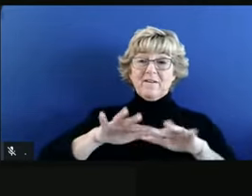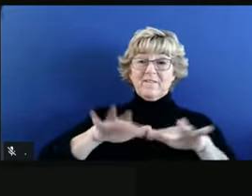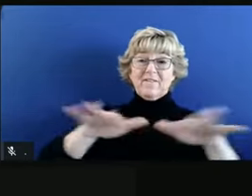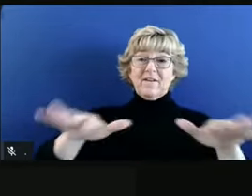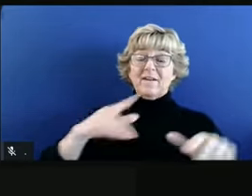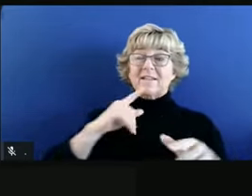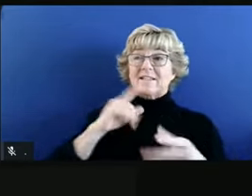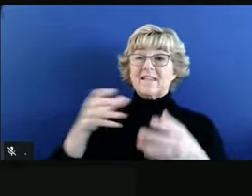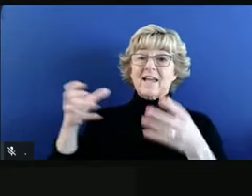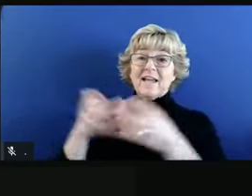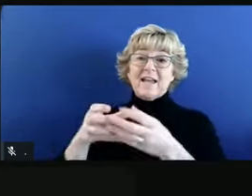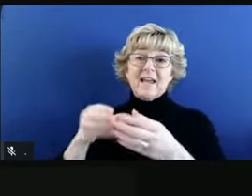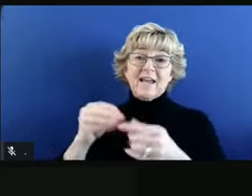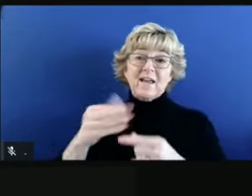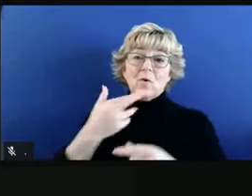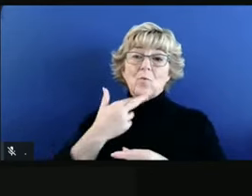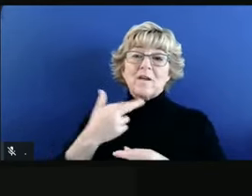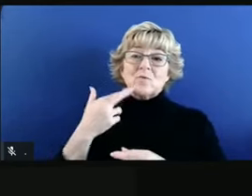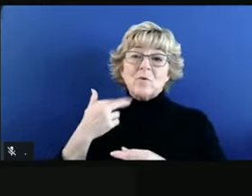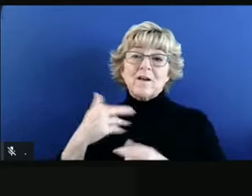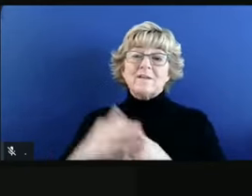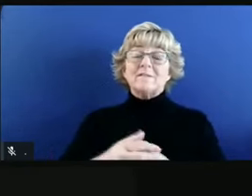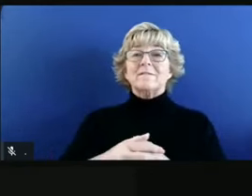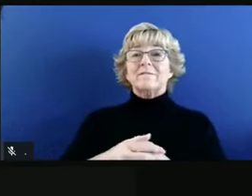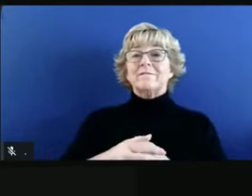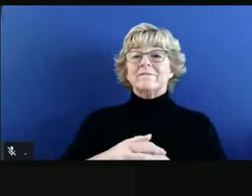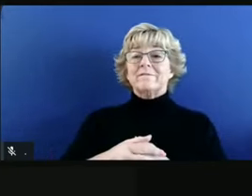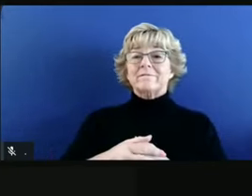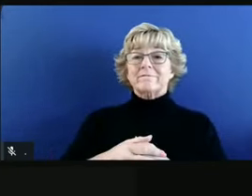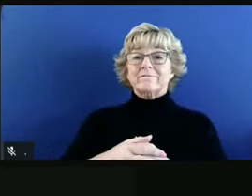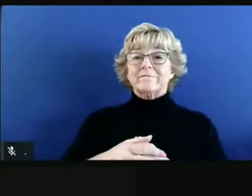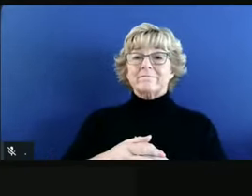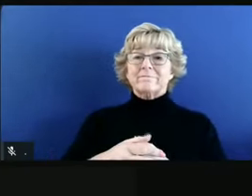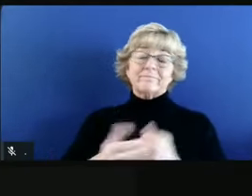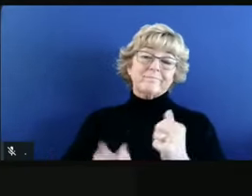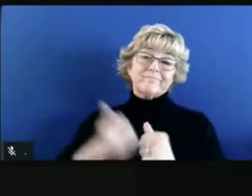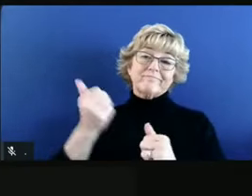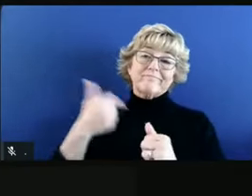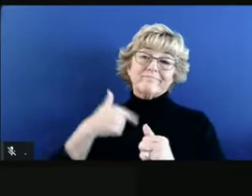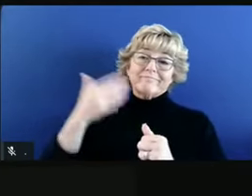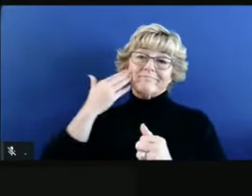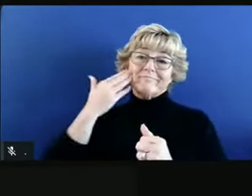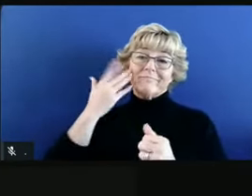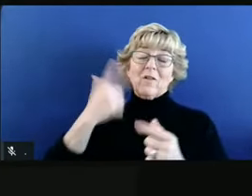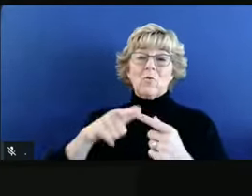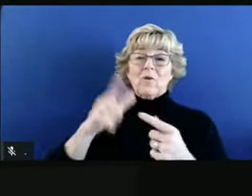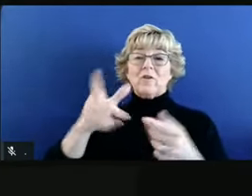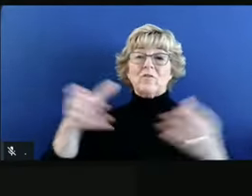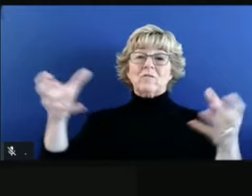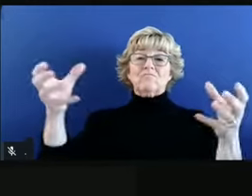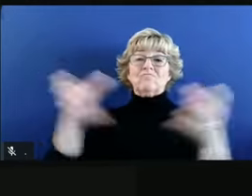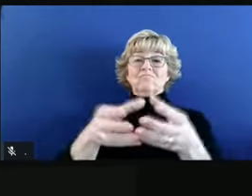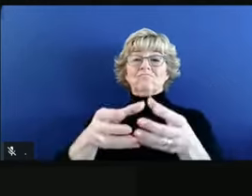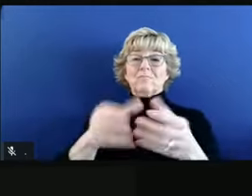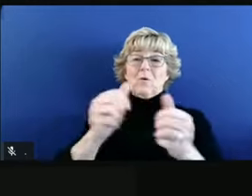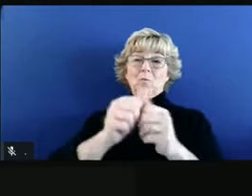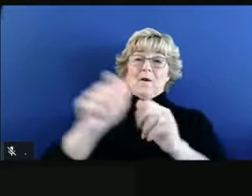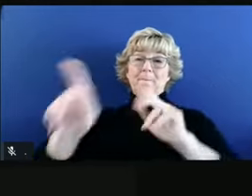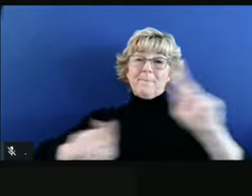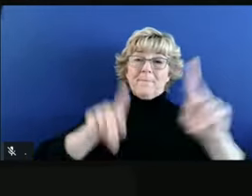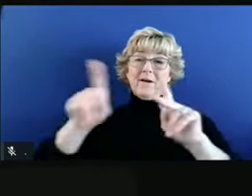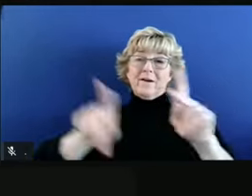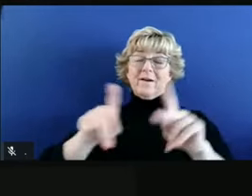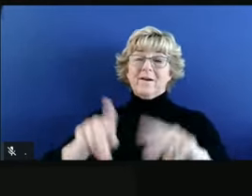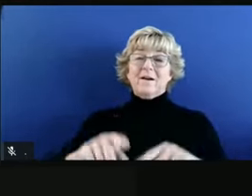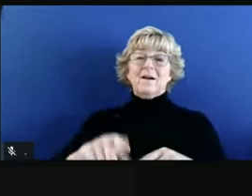gatherings in restaurants. In general, what we know is any time you get together with individuals where